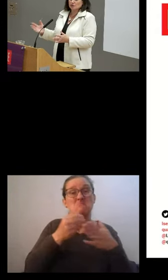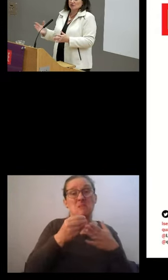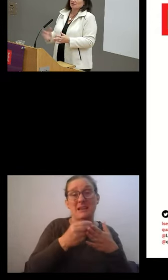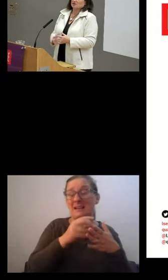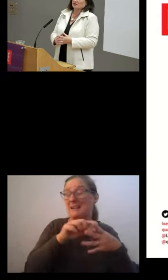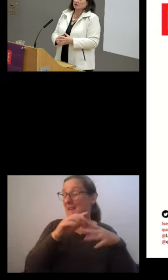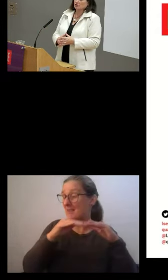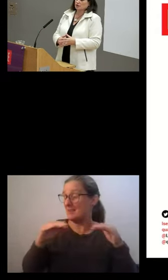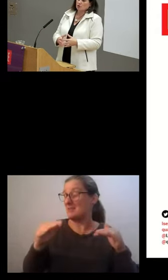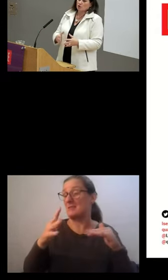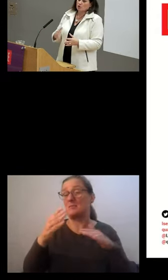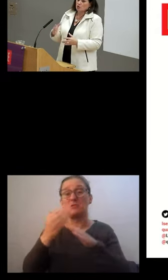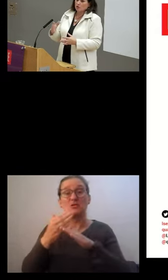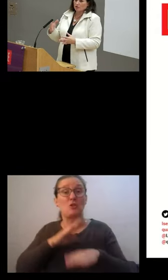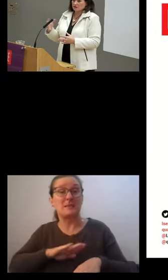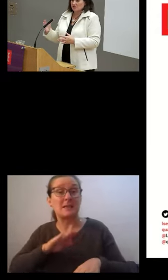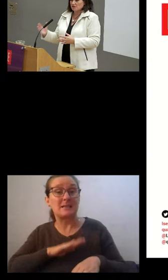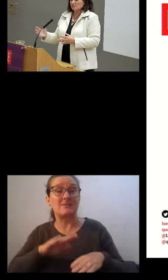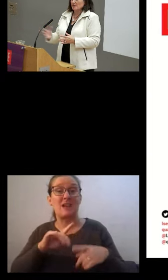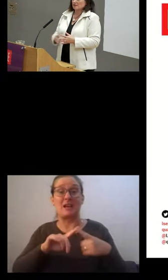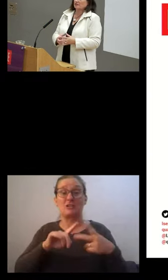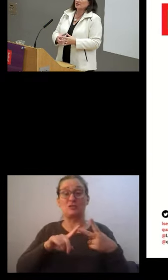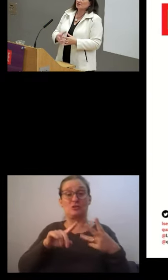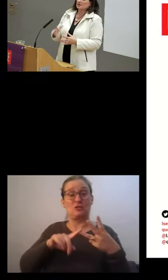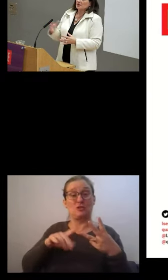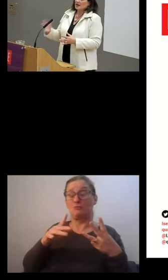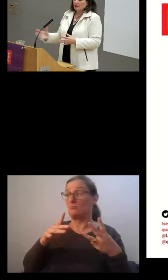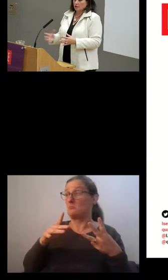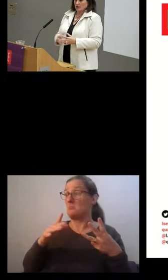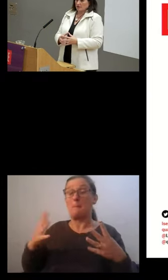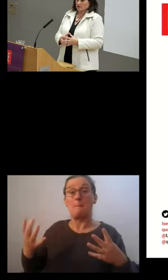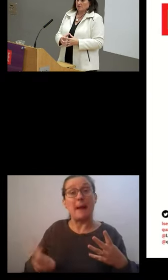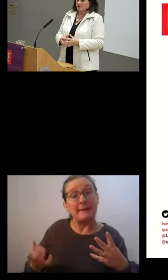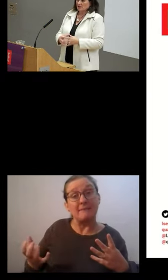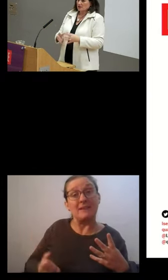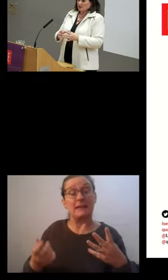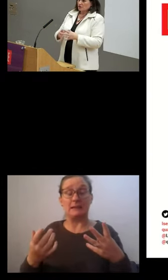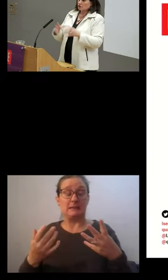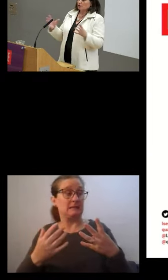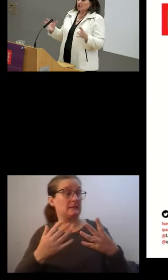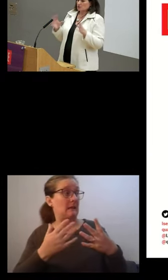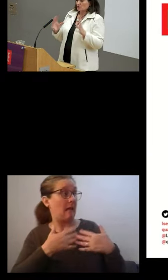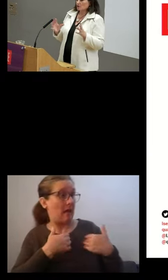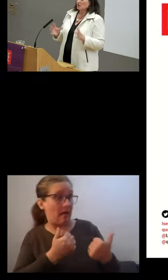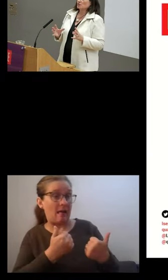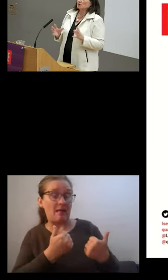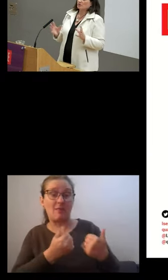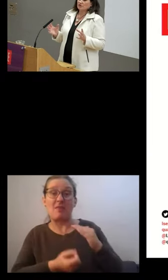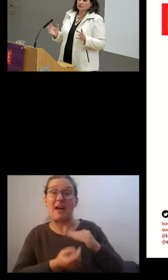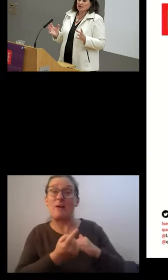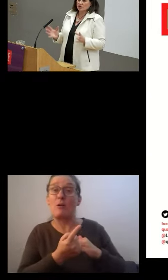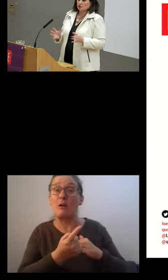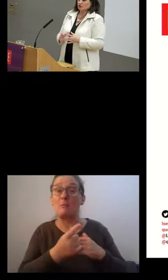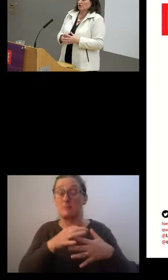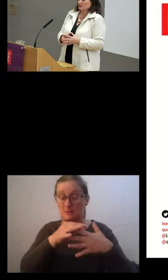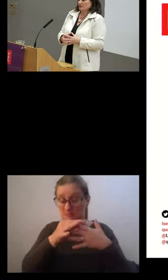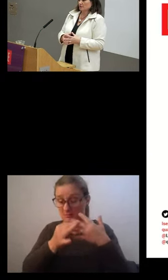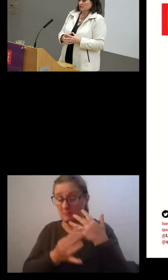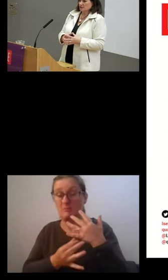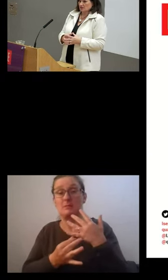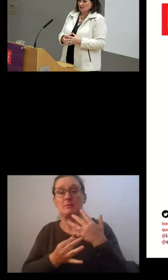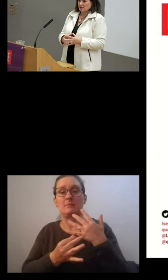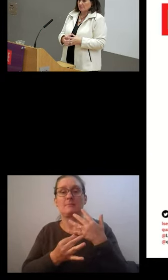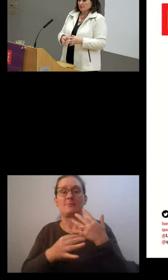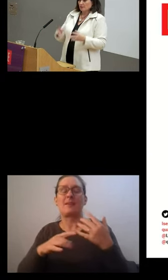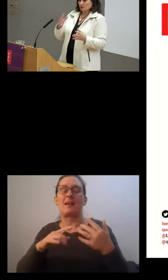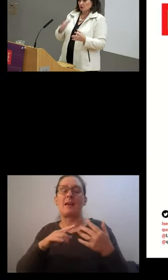such as job satisfaction or the receipt of benefits, health outcomes. That's one of the reasons why we've used a household survey